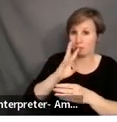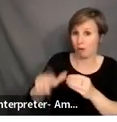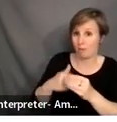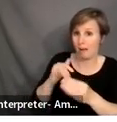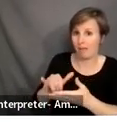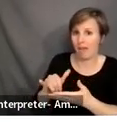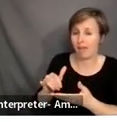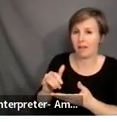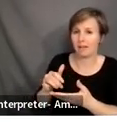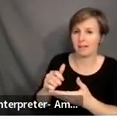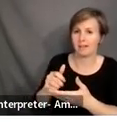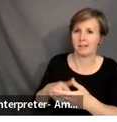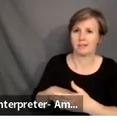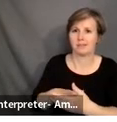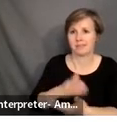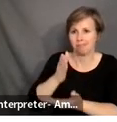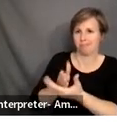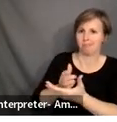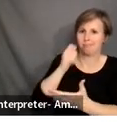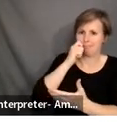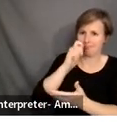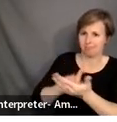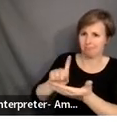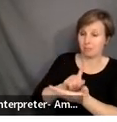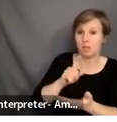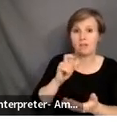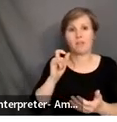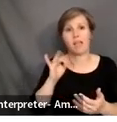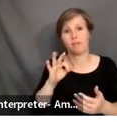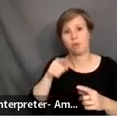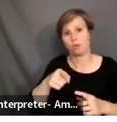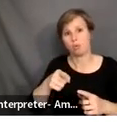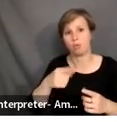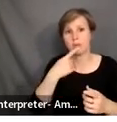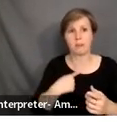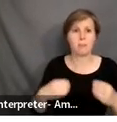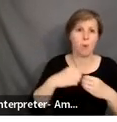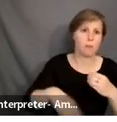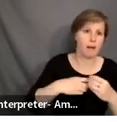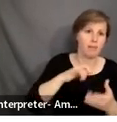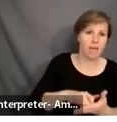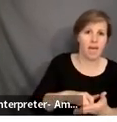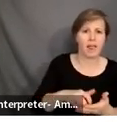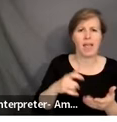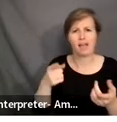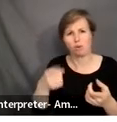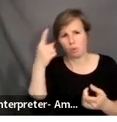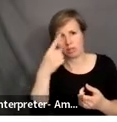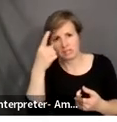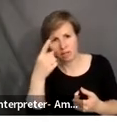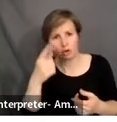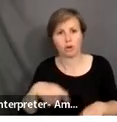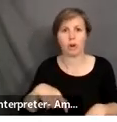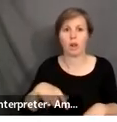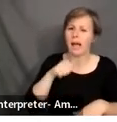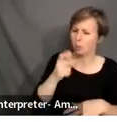tell me about X. Have you ever considered a different perspective? I don't see it the way that you do. I see it as